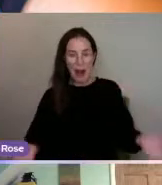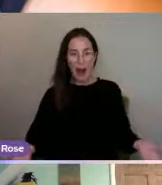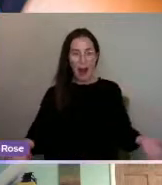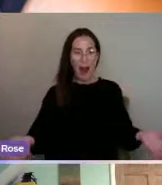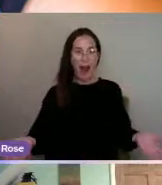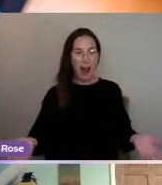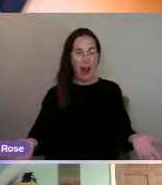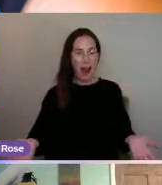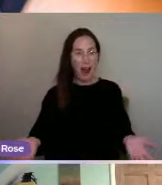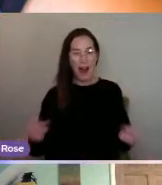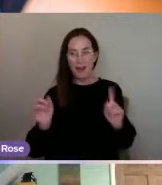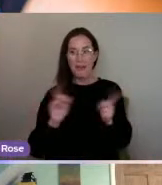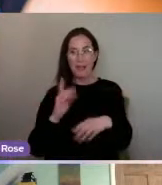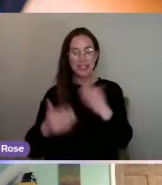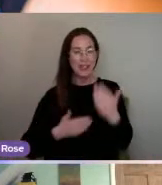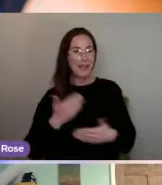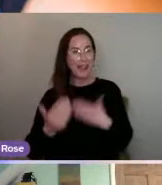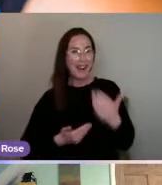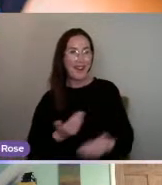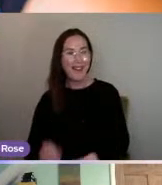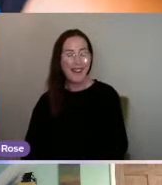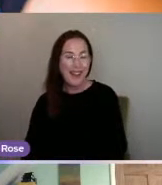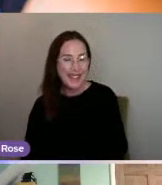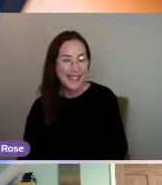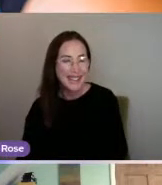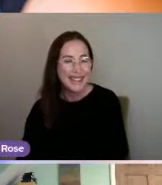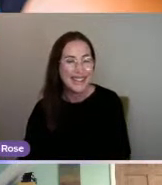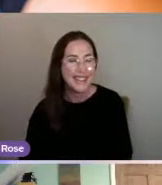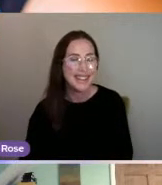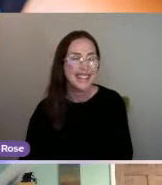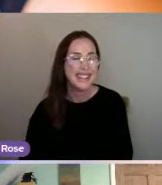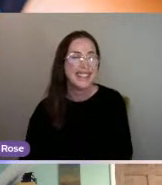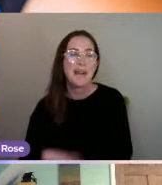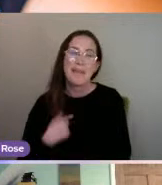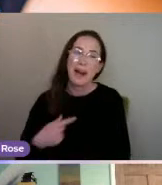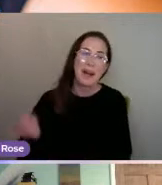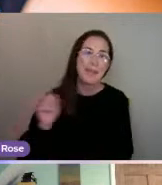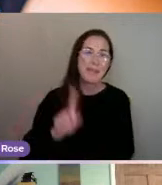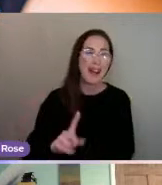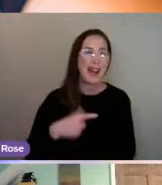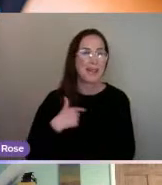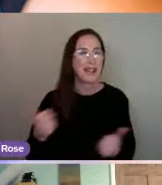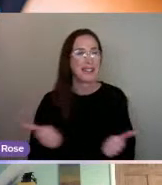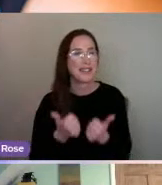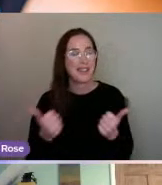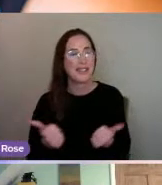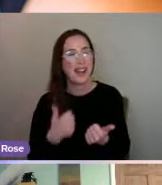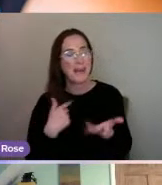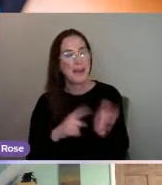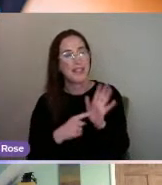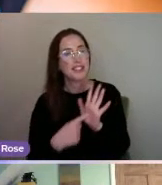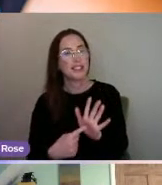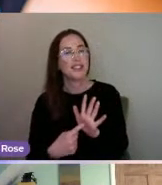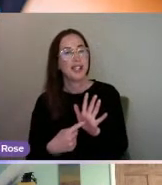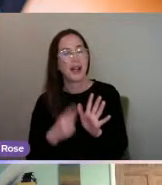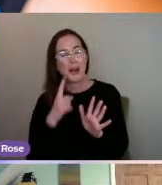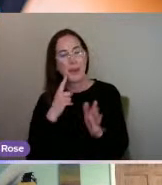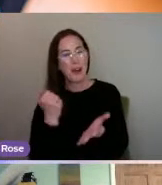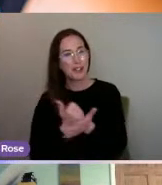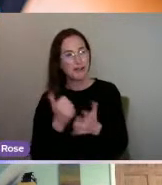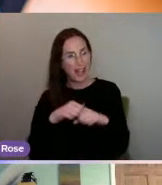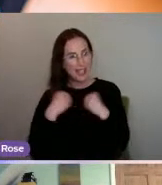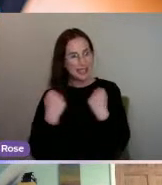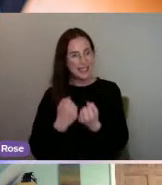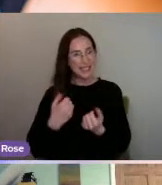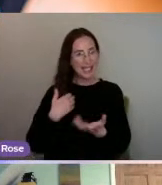like, what's going Oh, my God. I'm back. We're all right. And we've just shown what a great team we